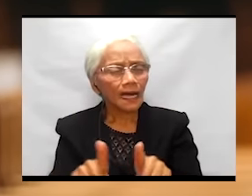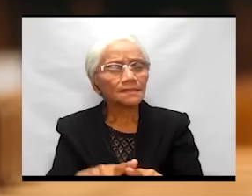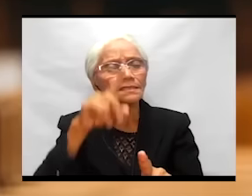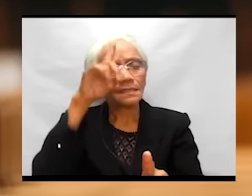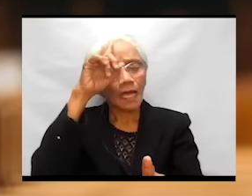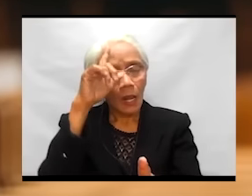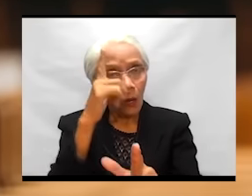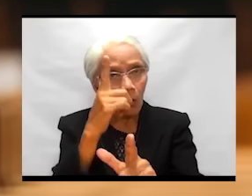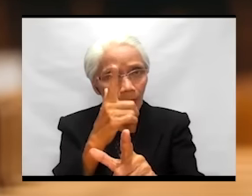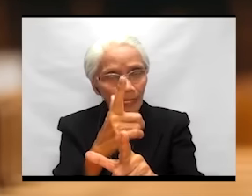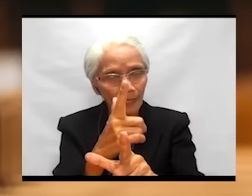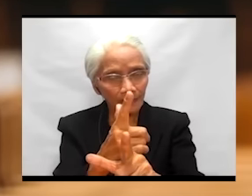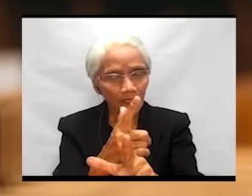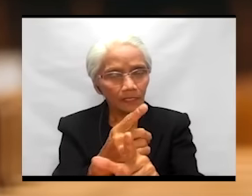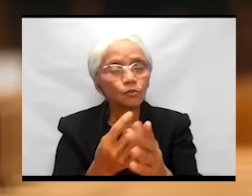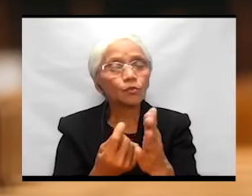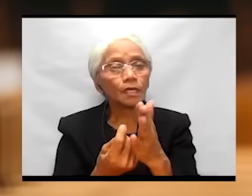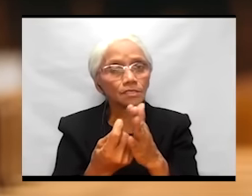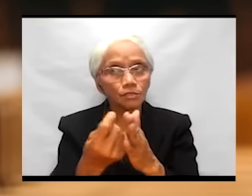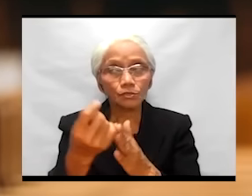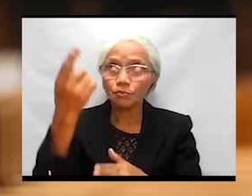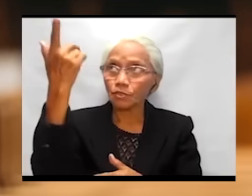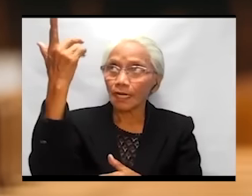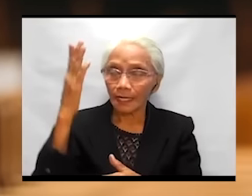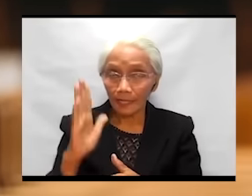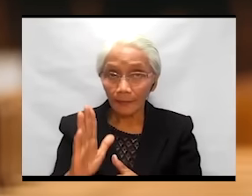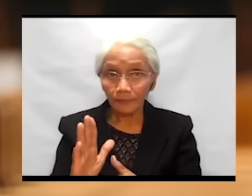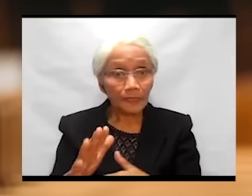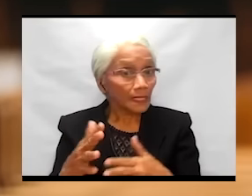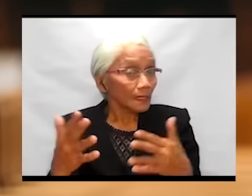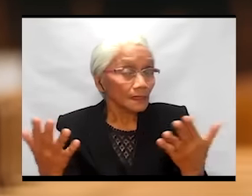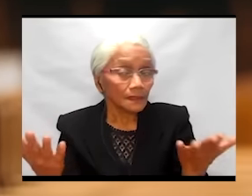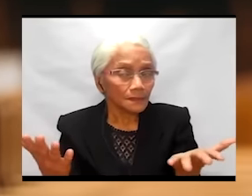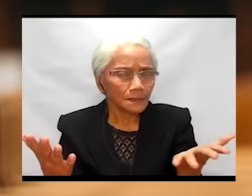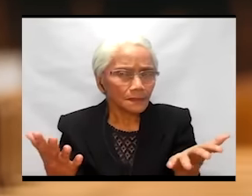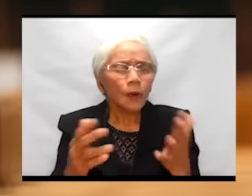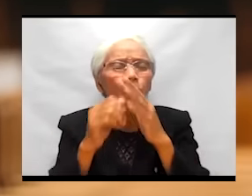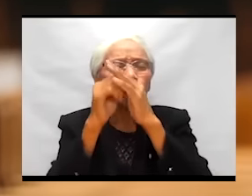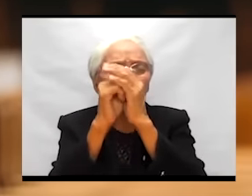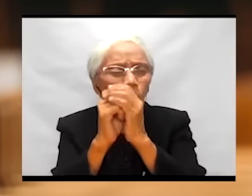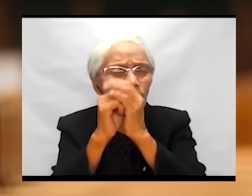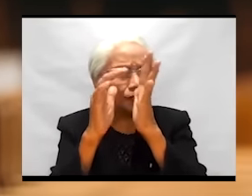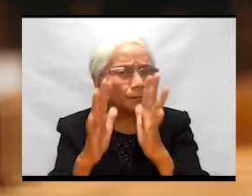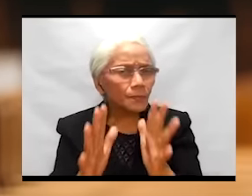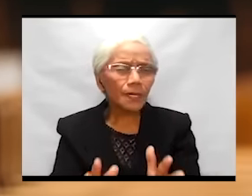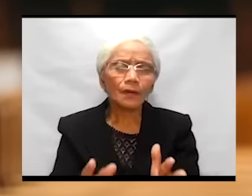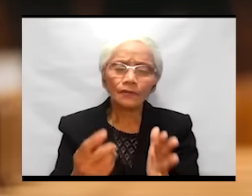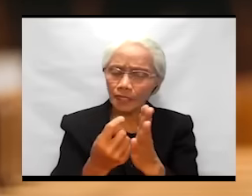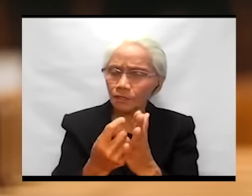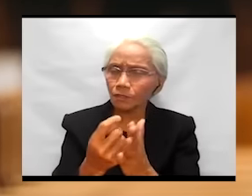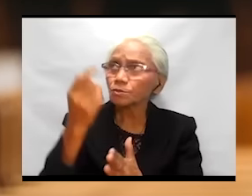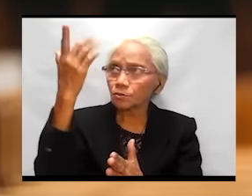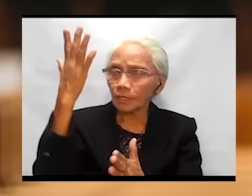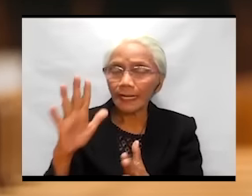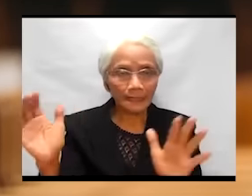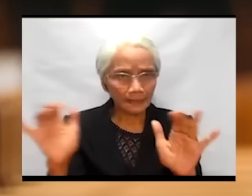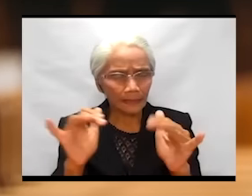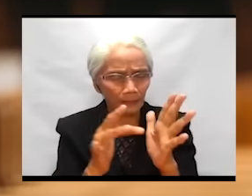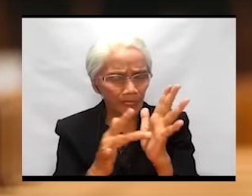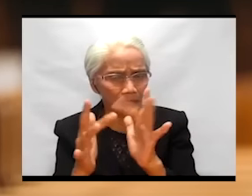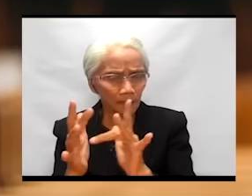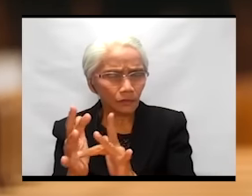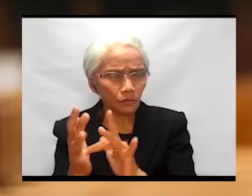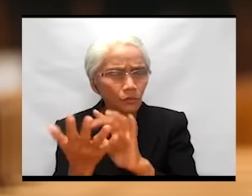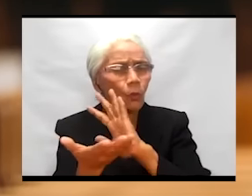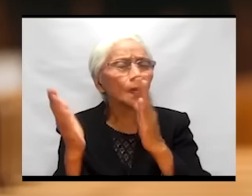loyalty to the true God. It is the worshiper of the true God, like Jesus,